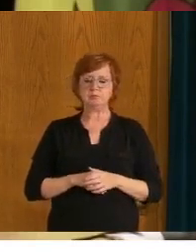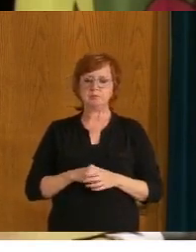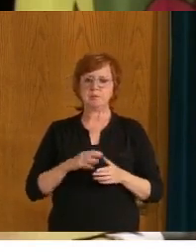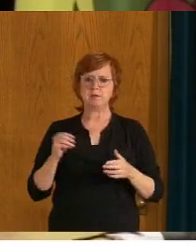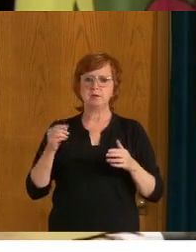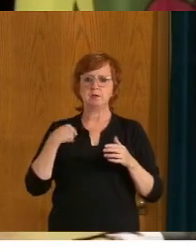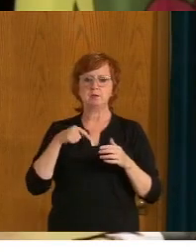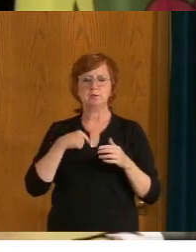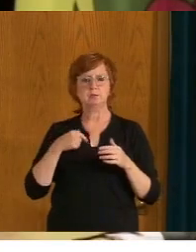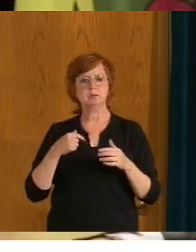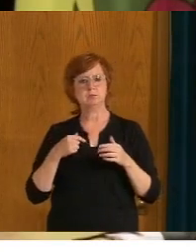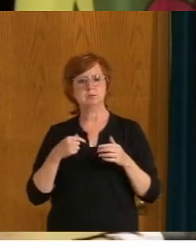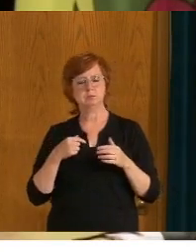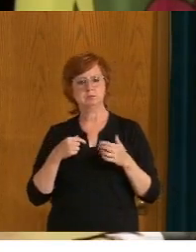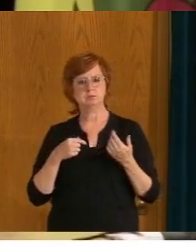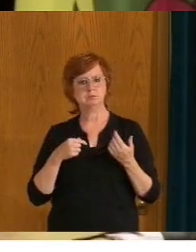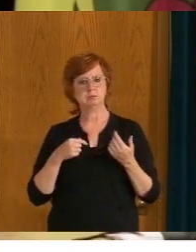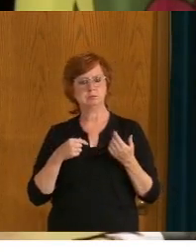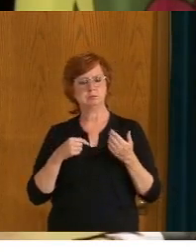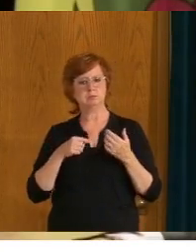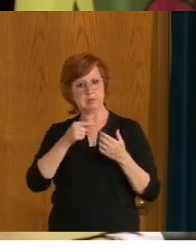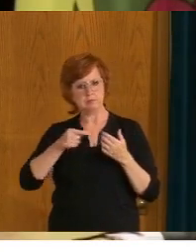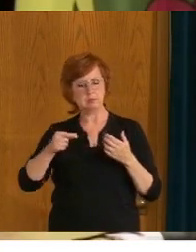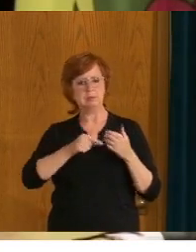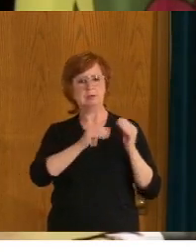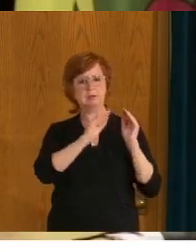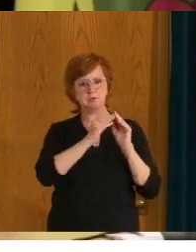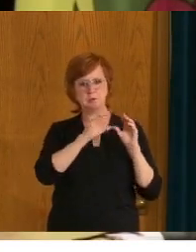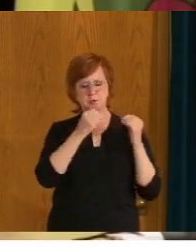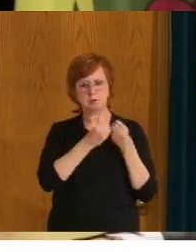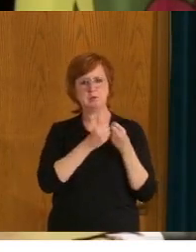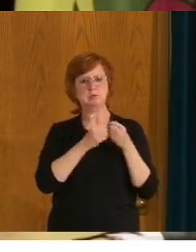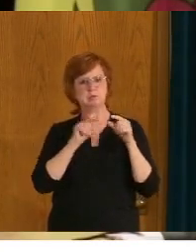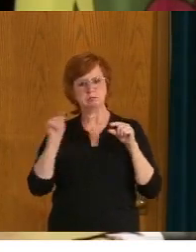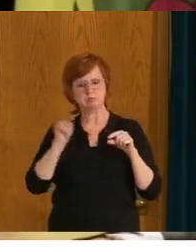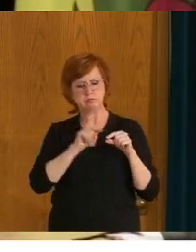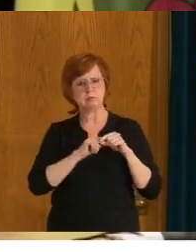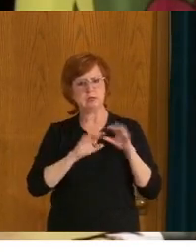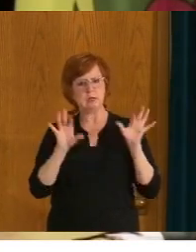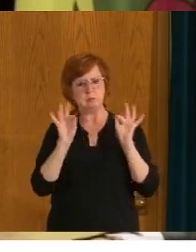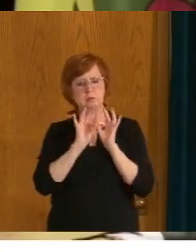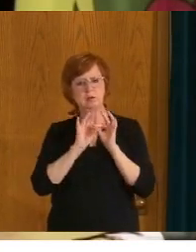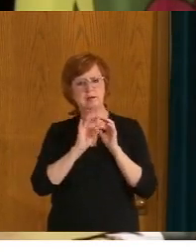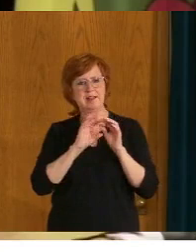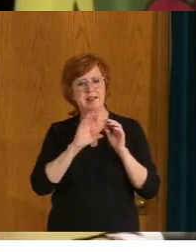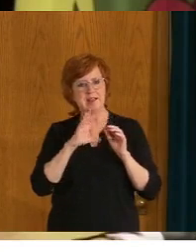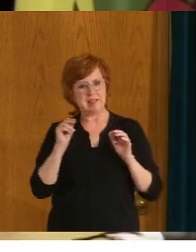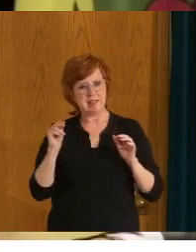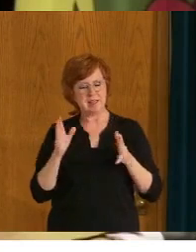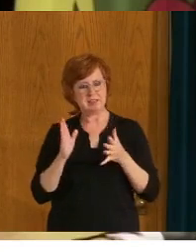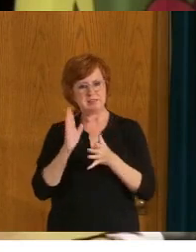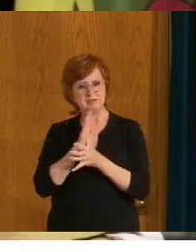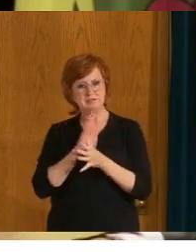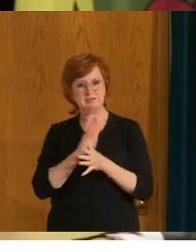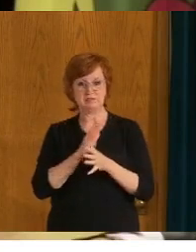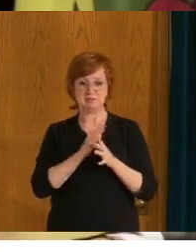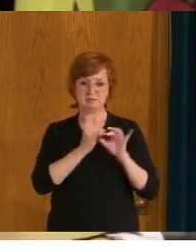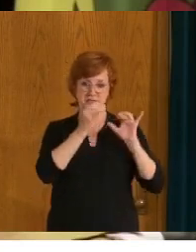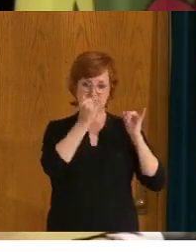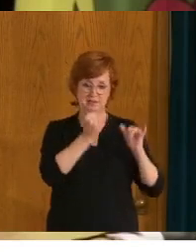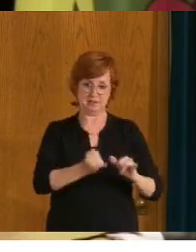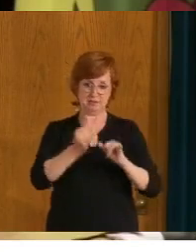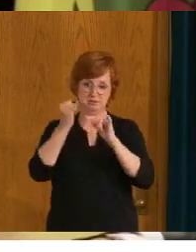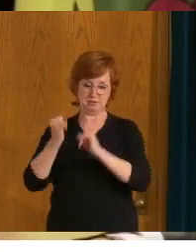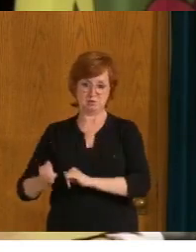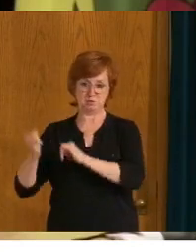but I think most importantly, as individuals, uh, to ensure that we are, you know, open and respectful in what we do each and every day. And,